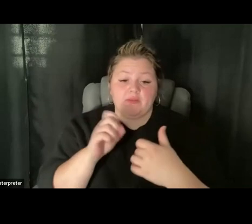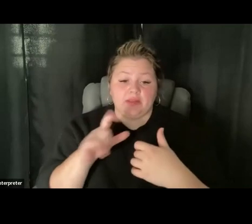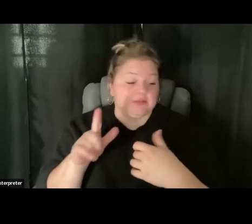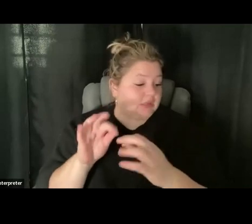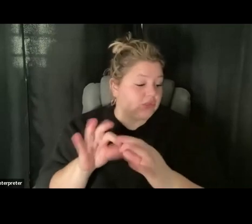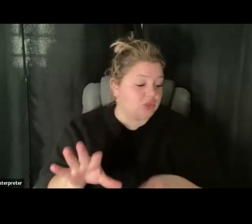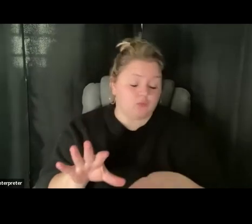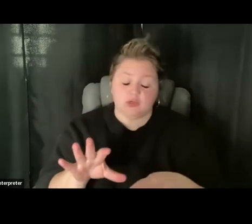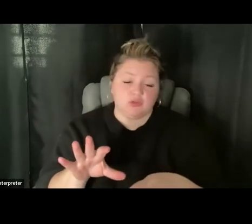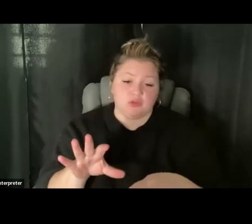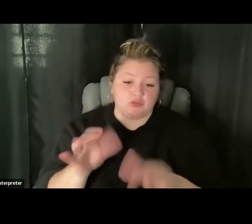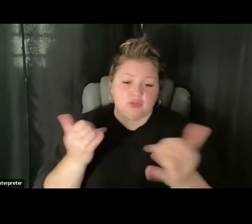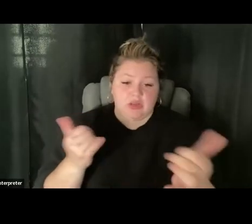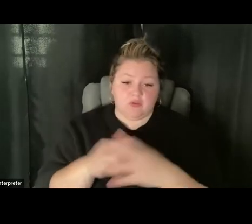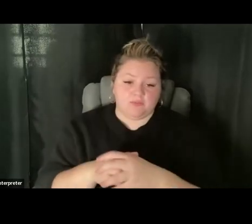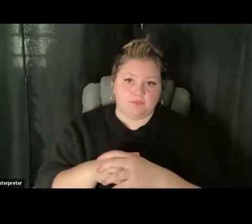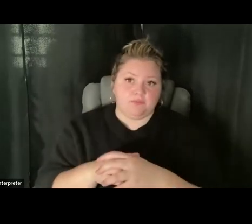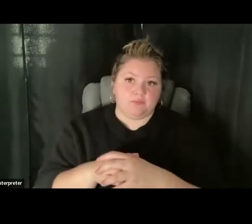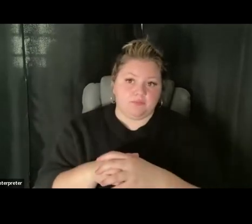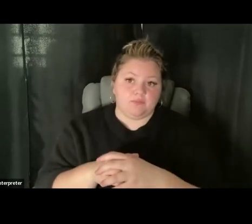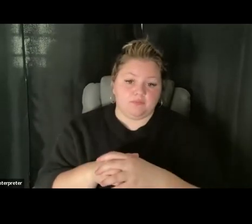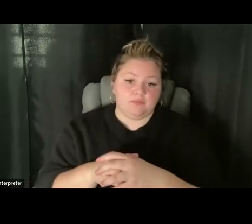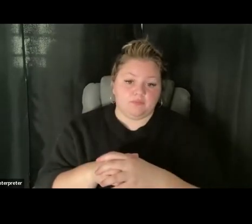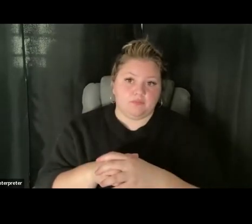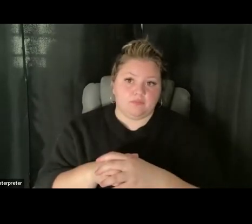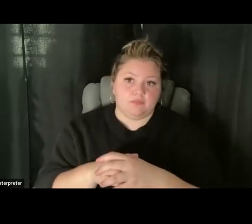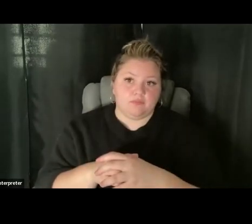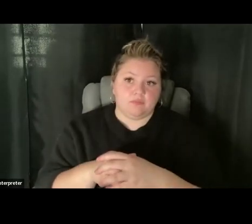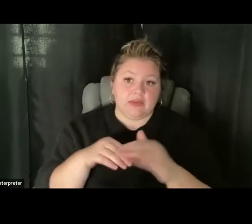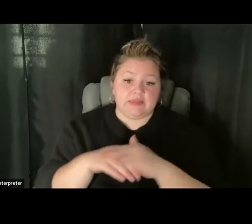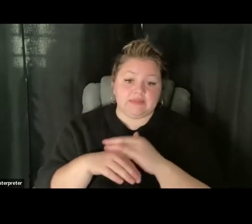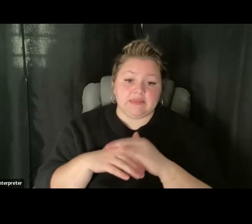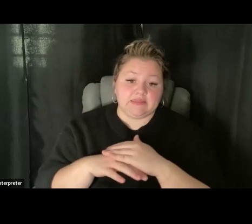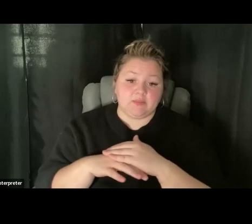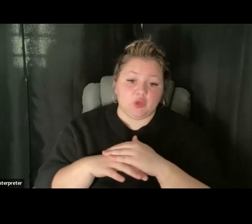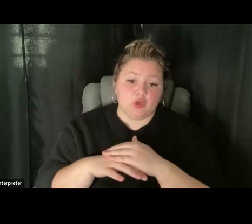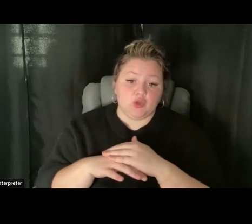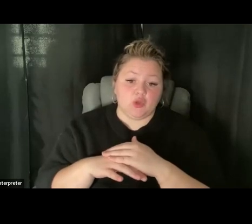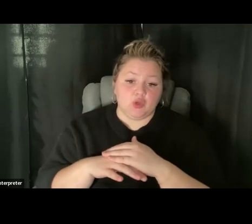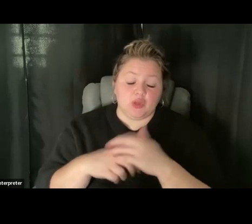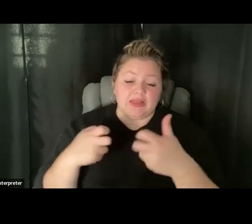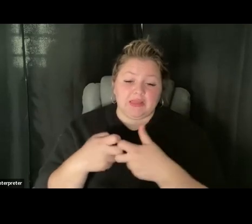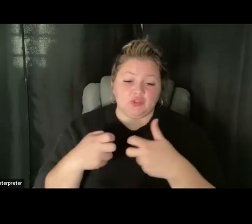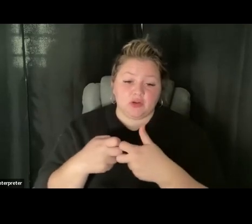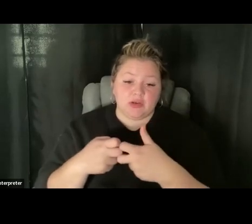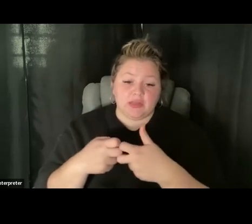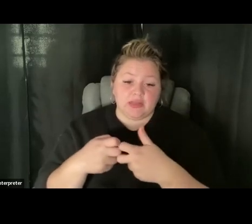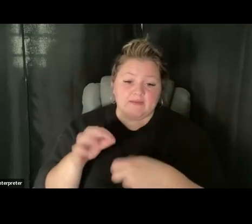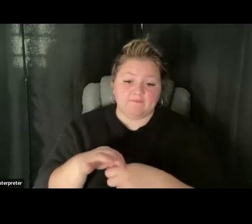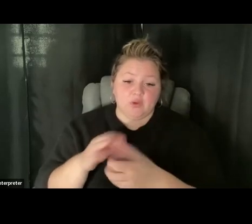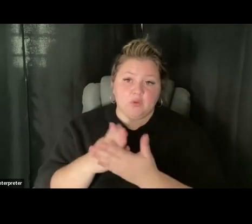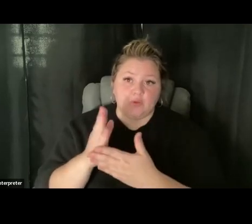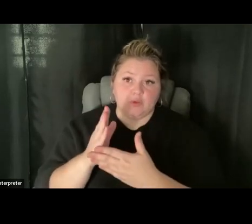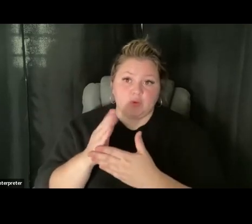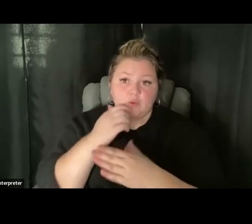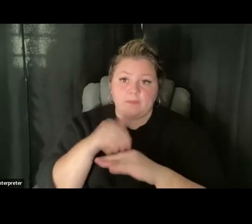out. Um, but yeah, accessible electronic vote by mail is also kind of useful for that. You don't have to